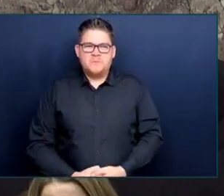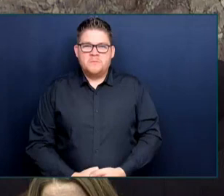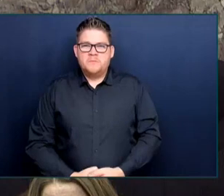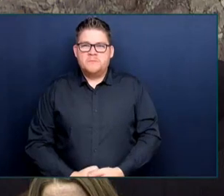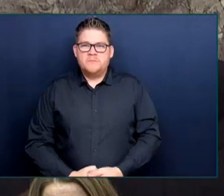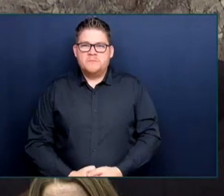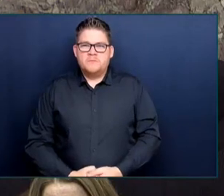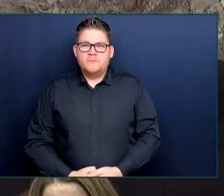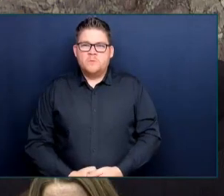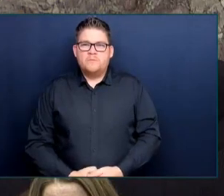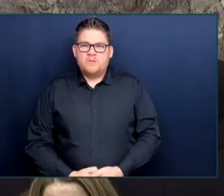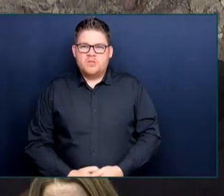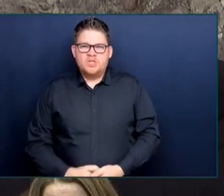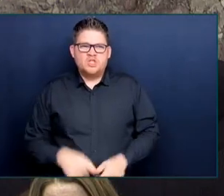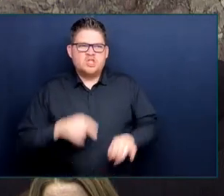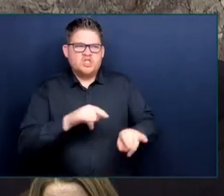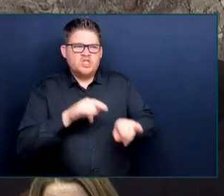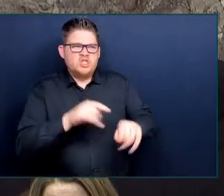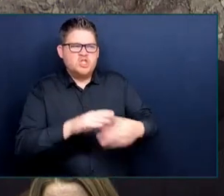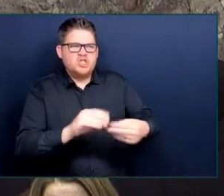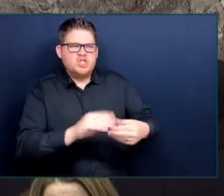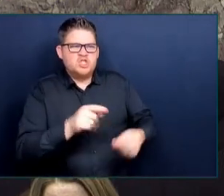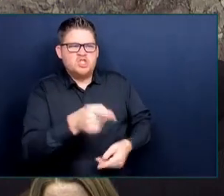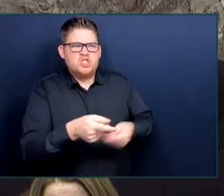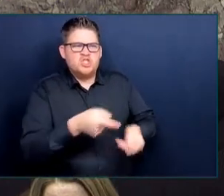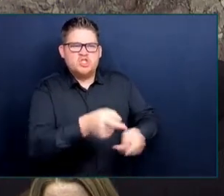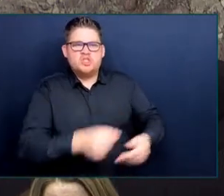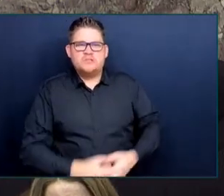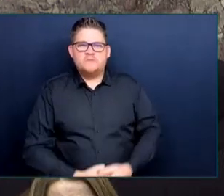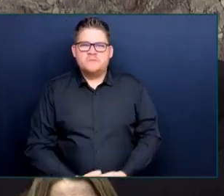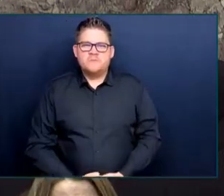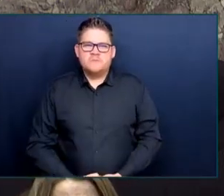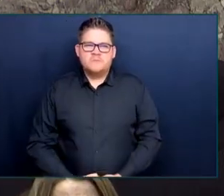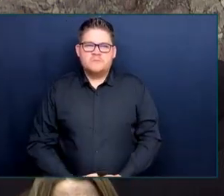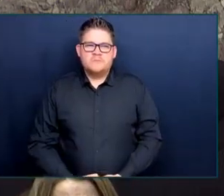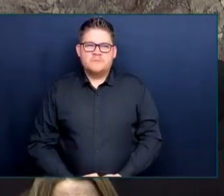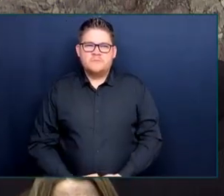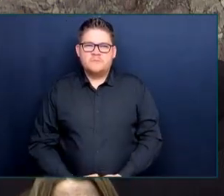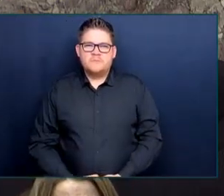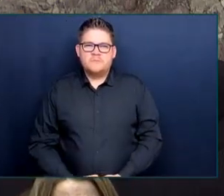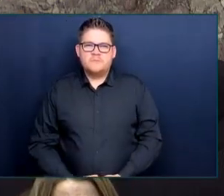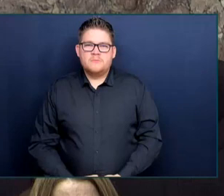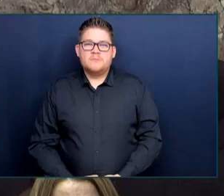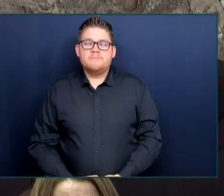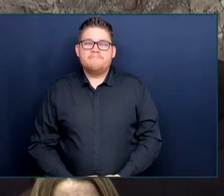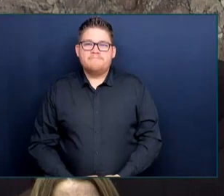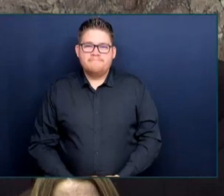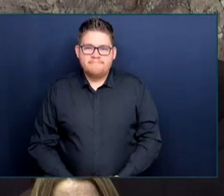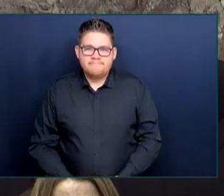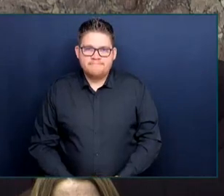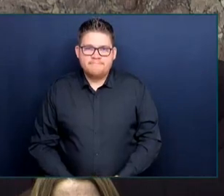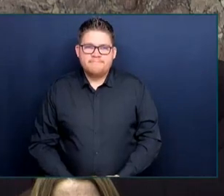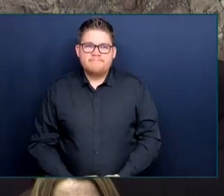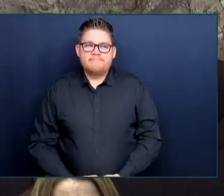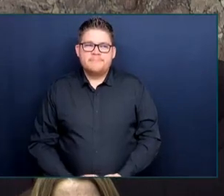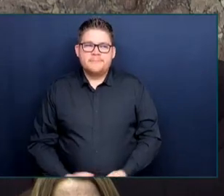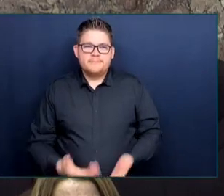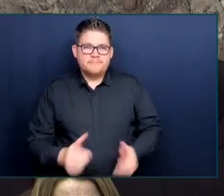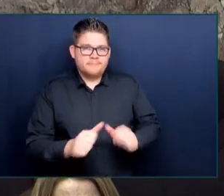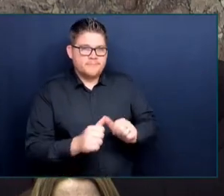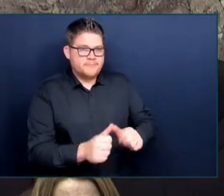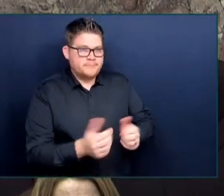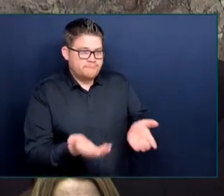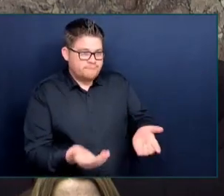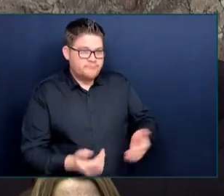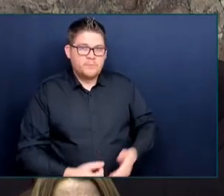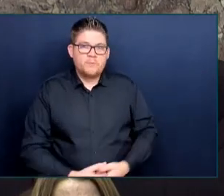continue. The Leader of the Opposition is doubt shouting across more lessons